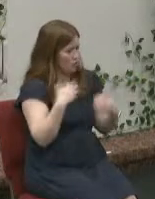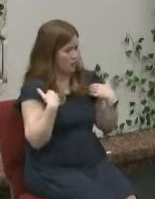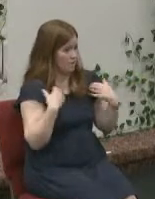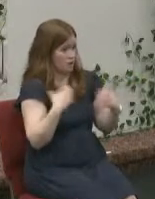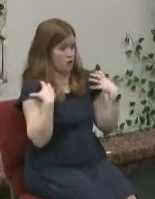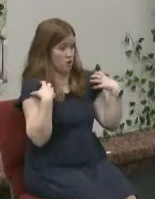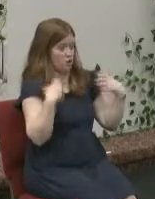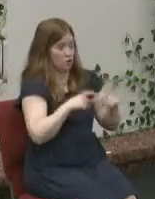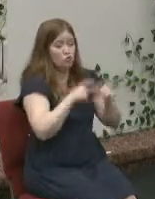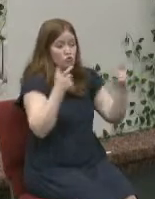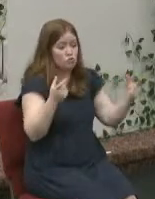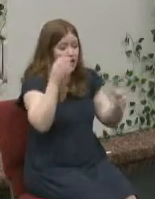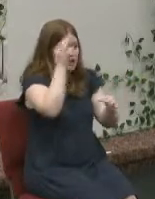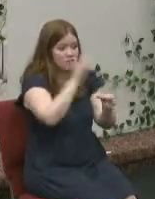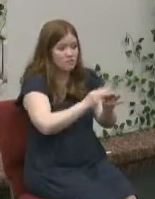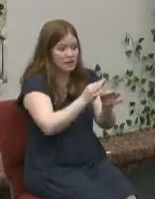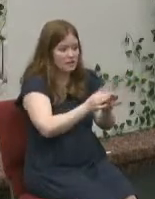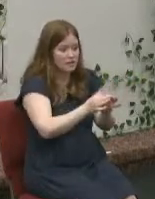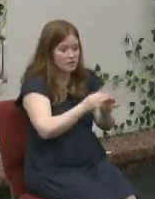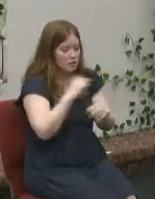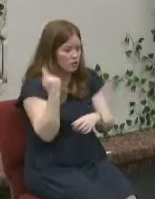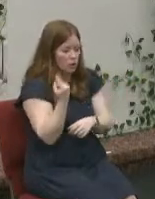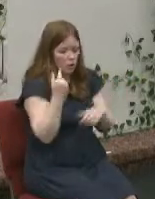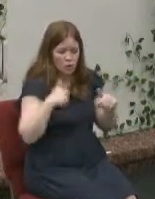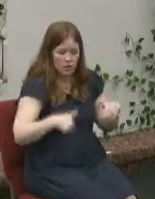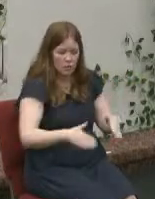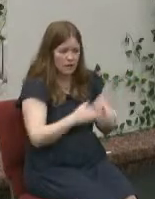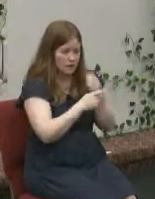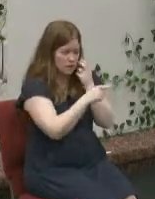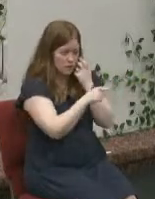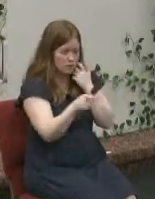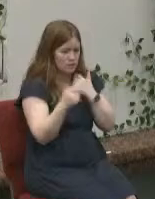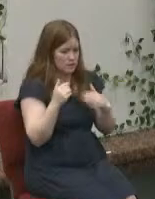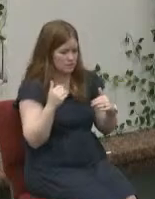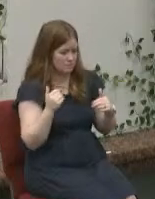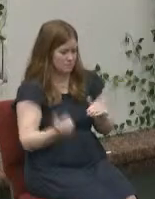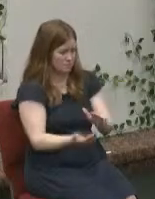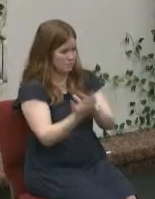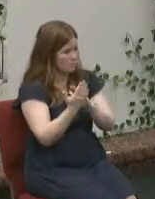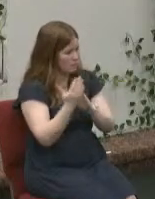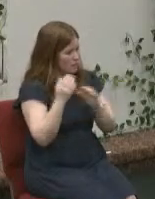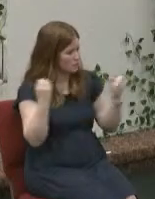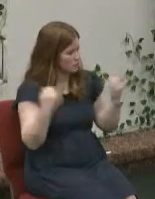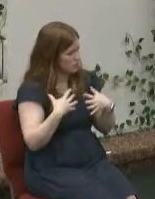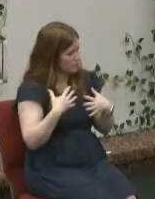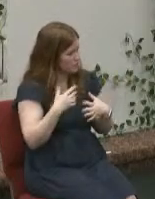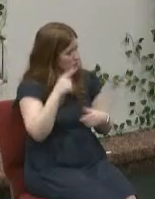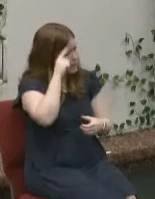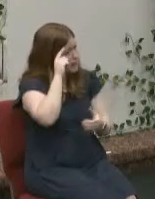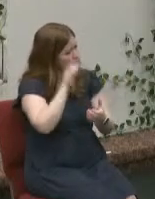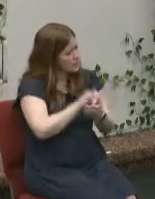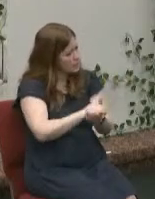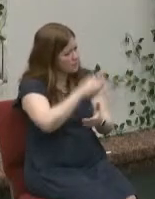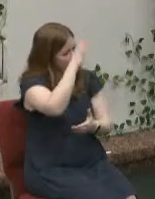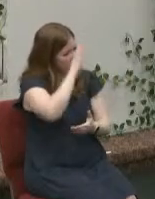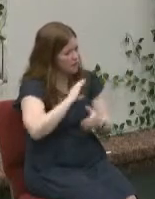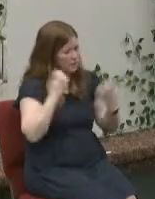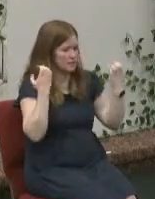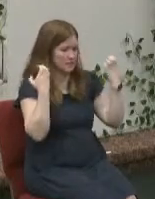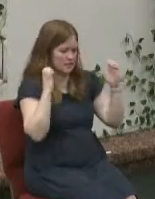that the only way that you could ever face the fears in your life is that when you believe god's easter story